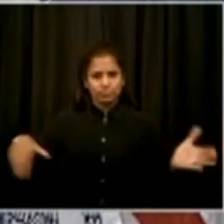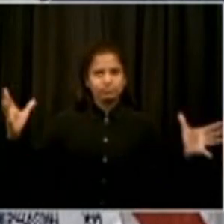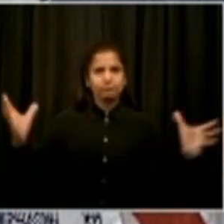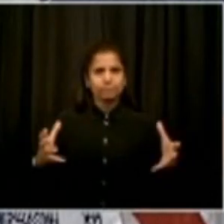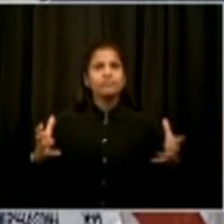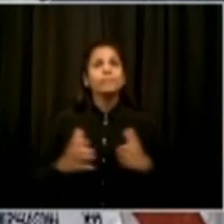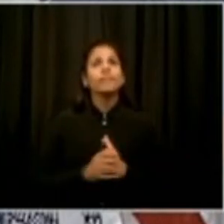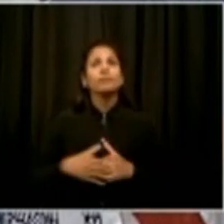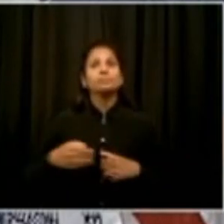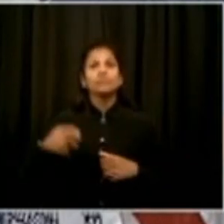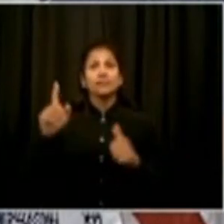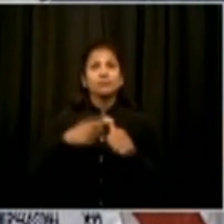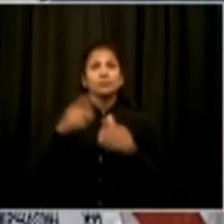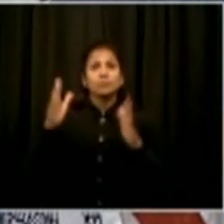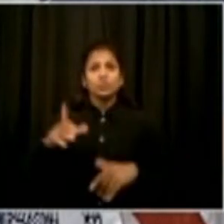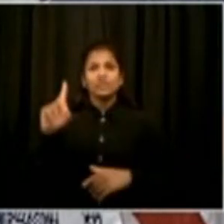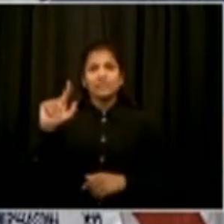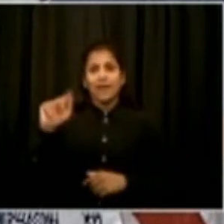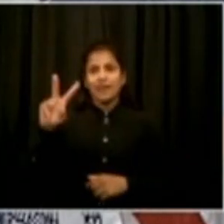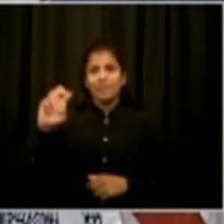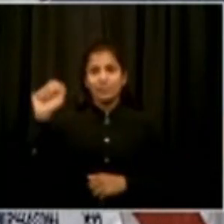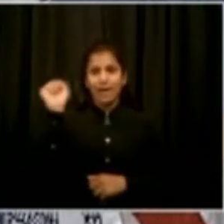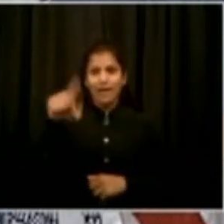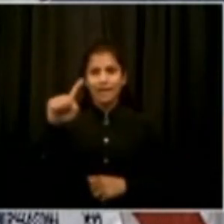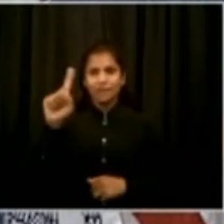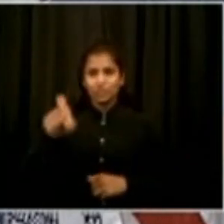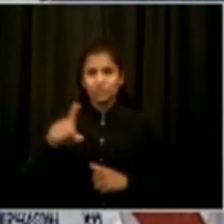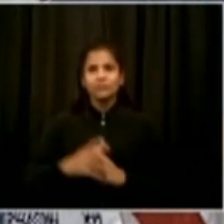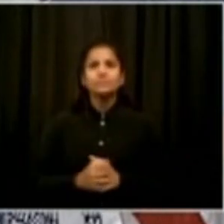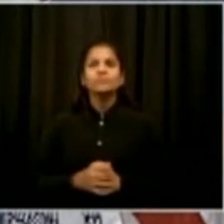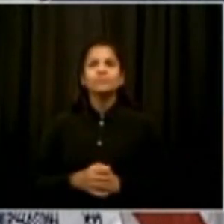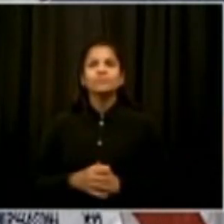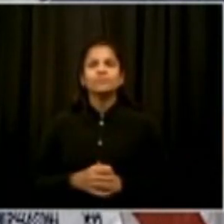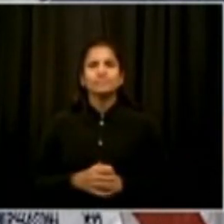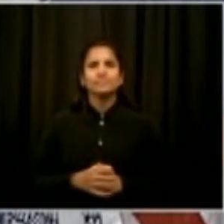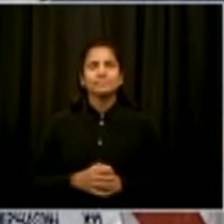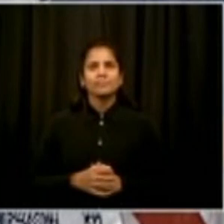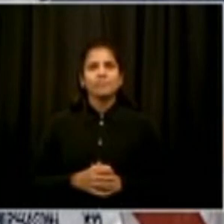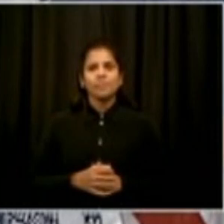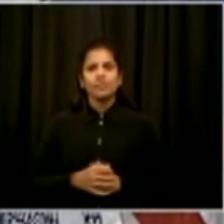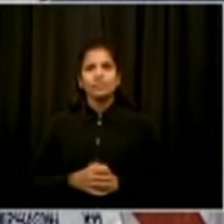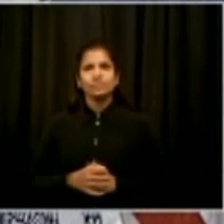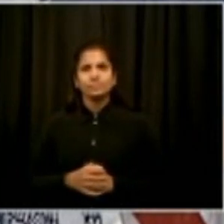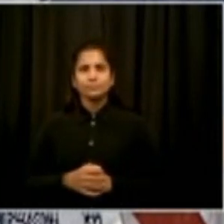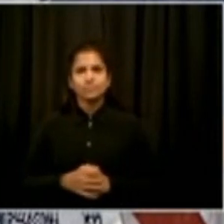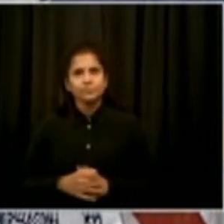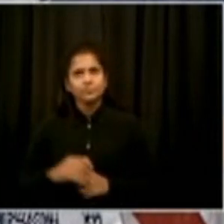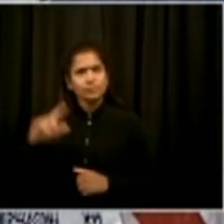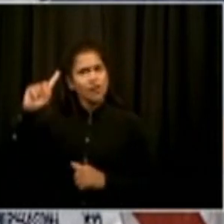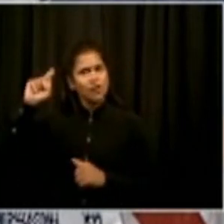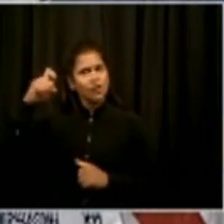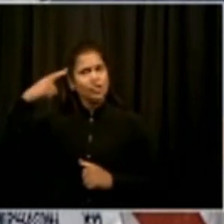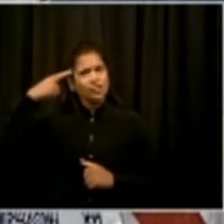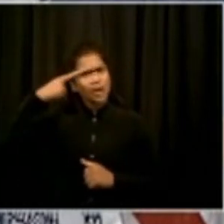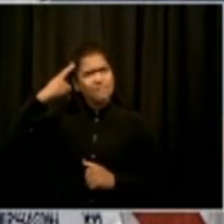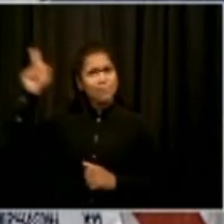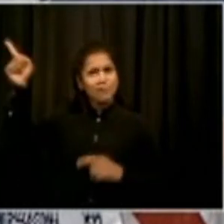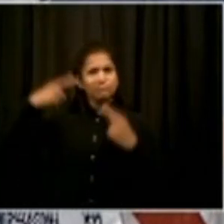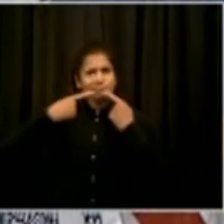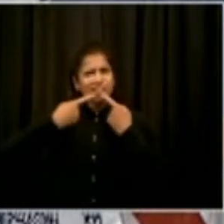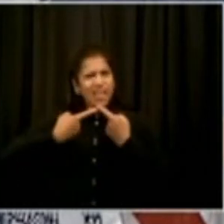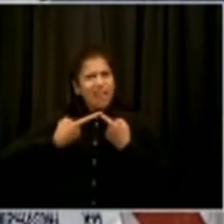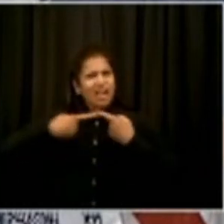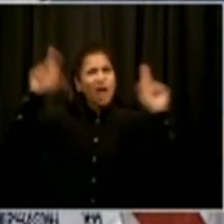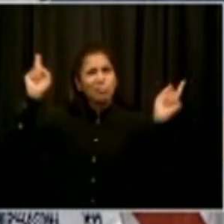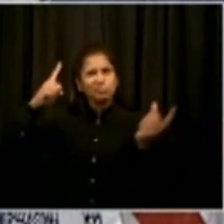the schools. It sounds like we may have some news from the governor later. I don't know how earth-shattering it's going to be, but I just wanted to see your reaction in that it sounds like